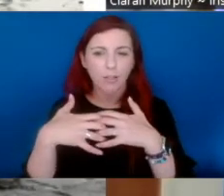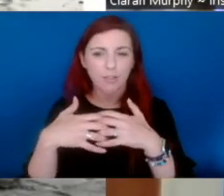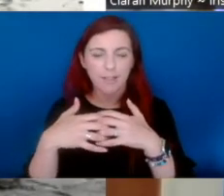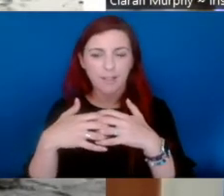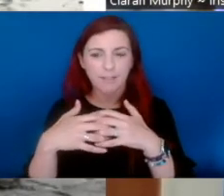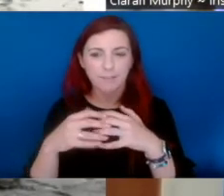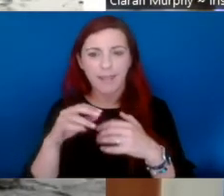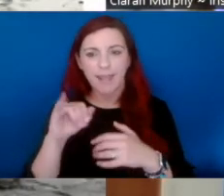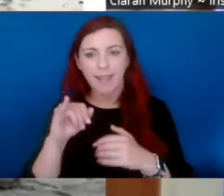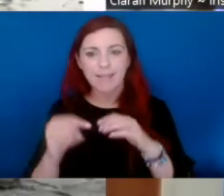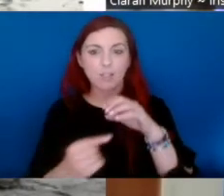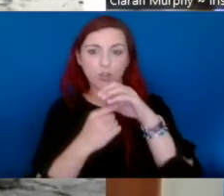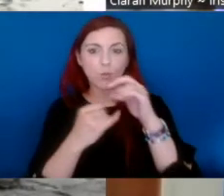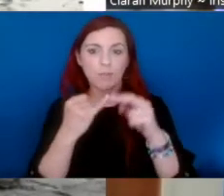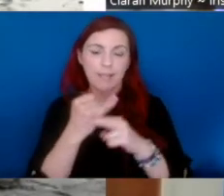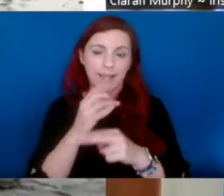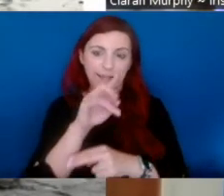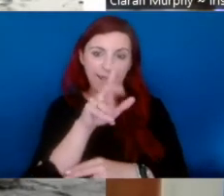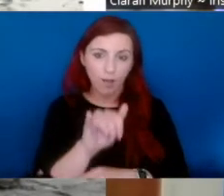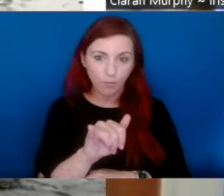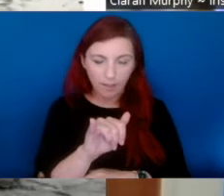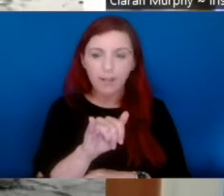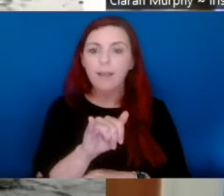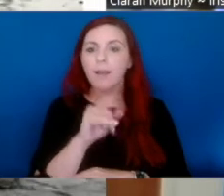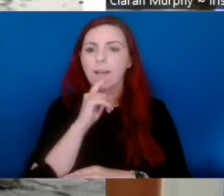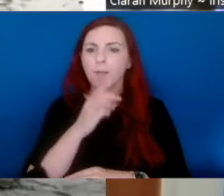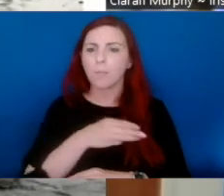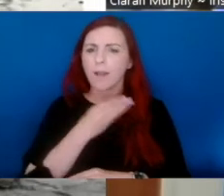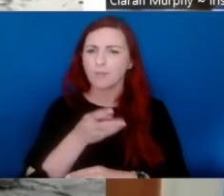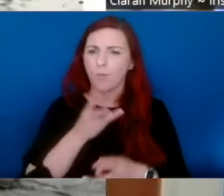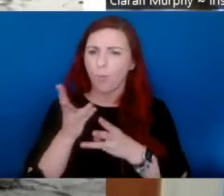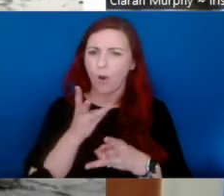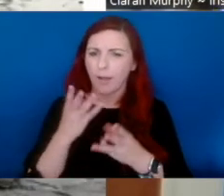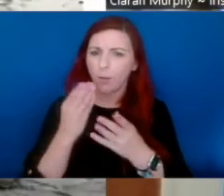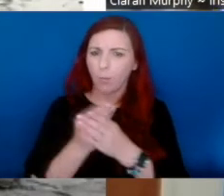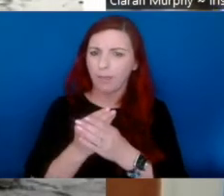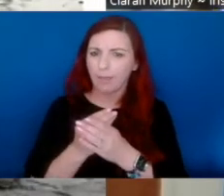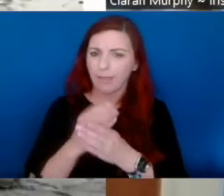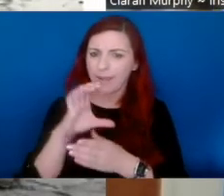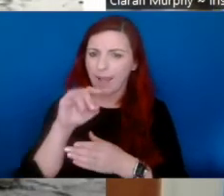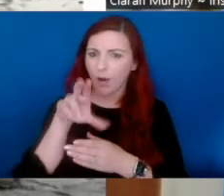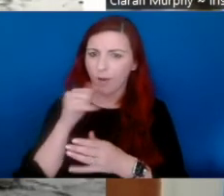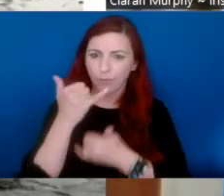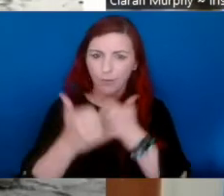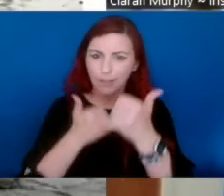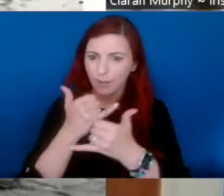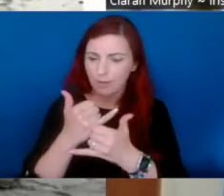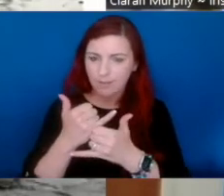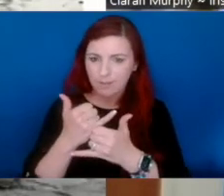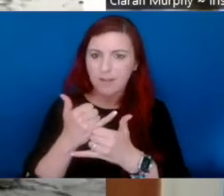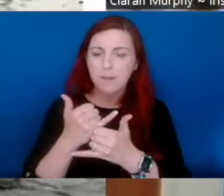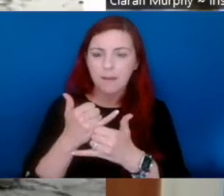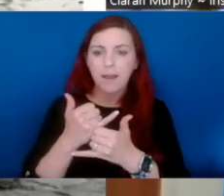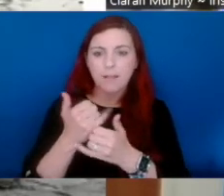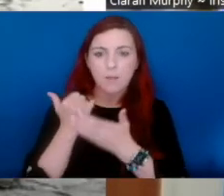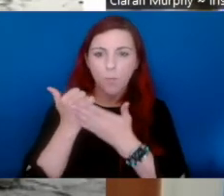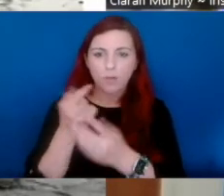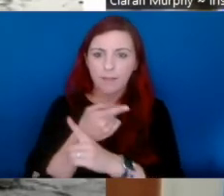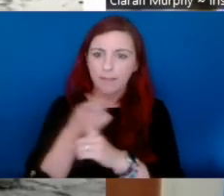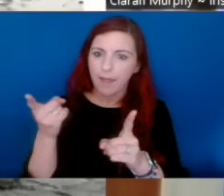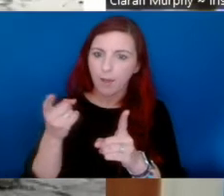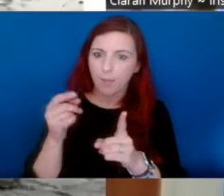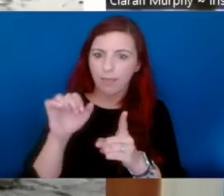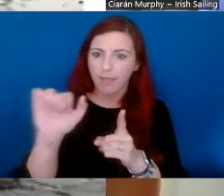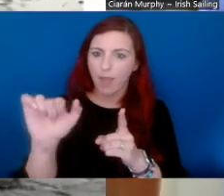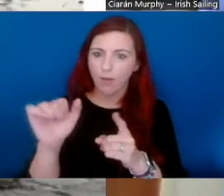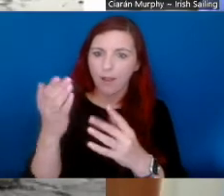and I have had the pleasure and honor of working with CARA for a number of years and supporting them in their adapted